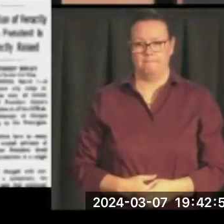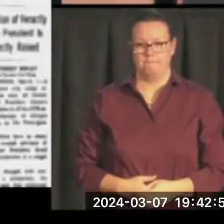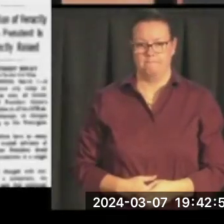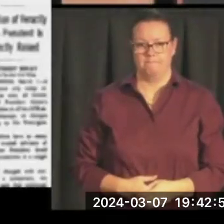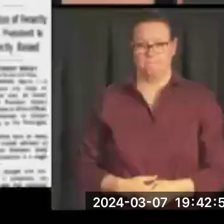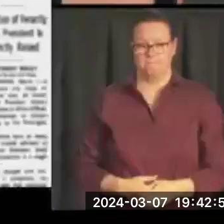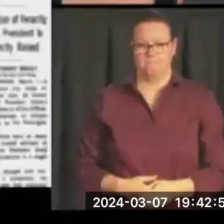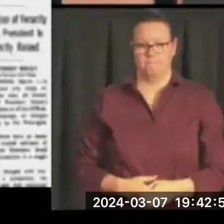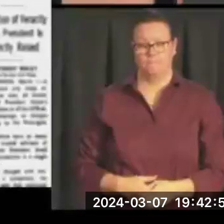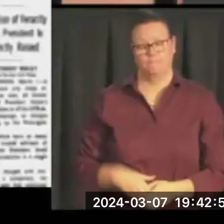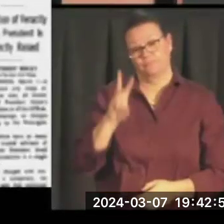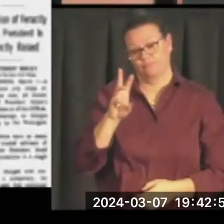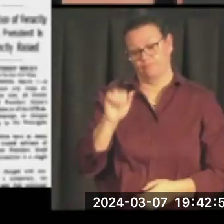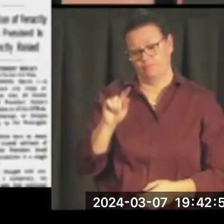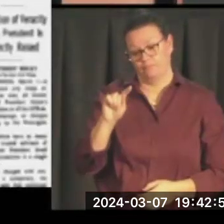Watergate.